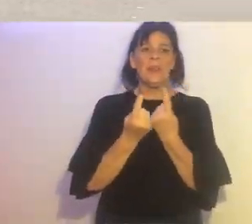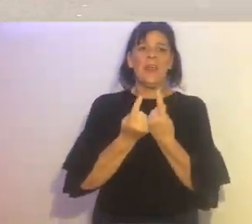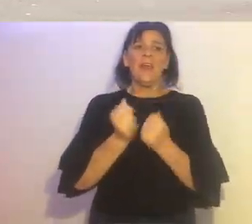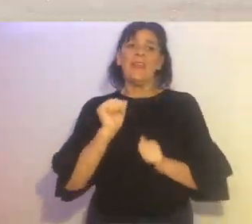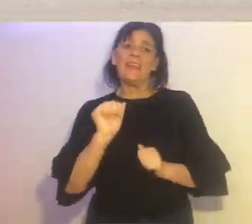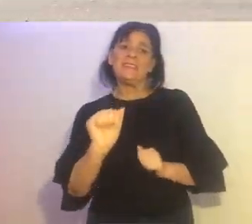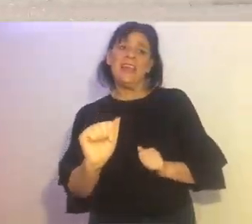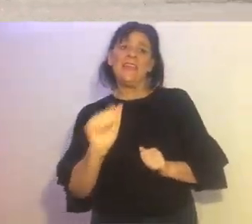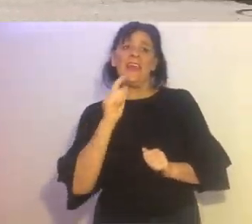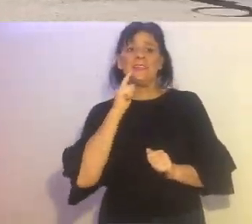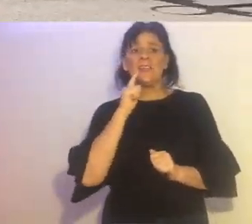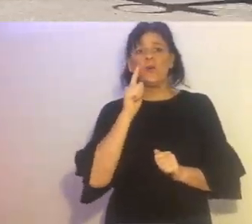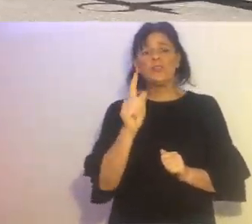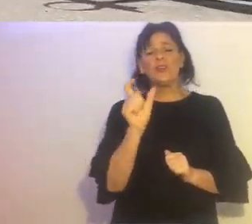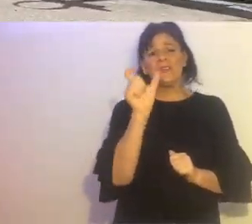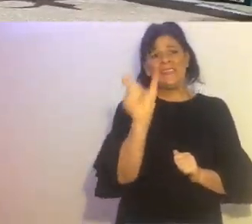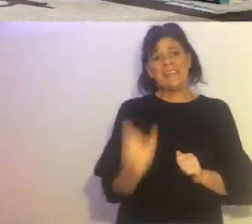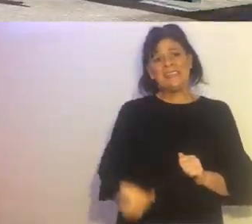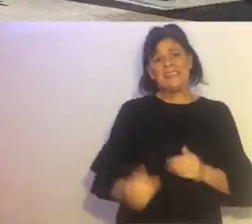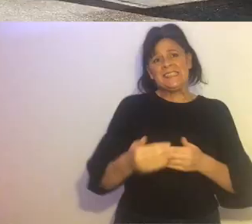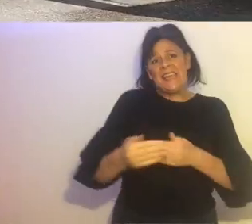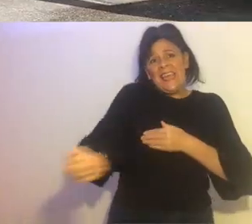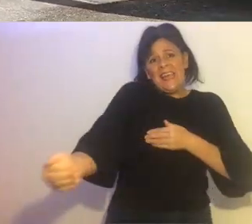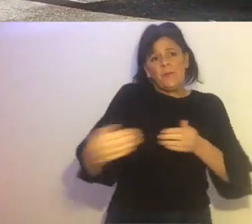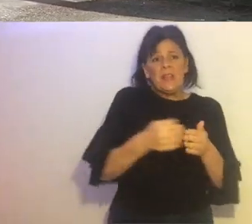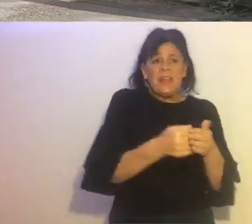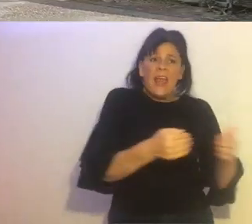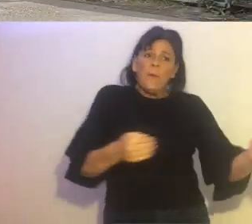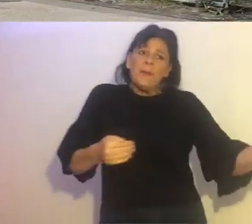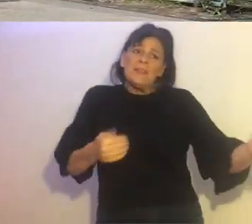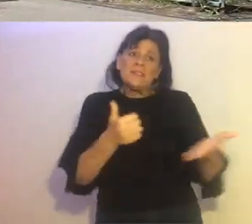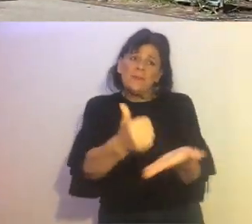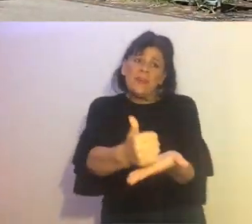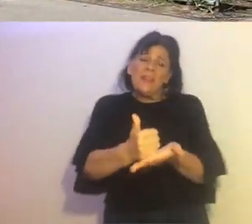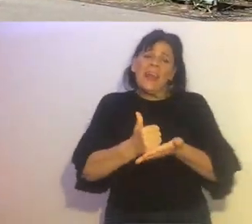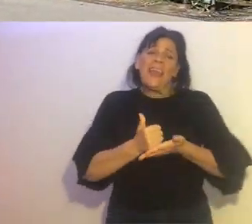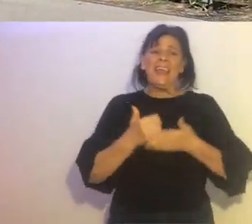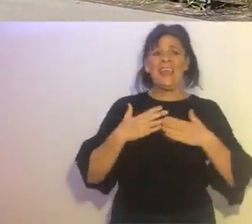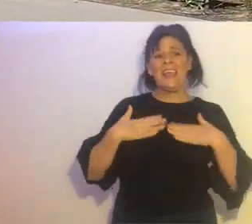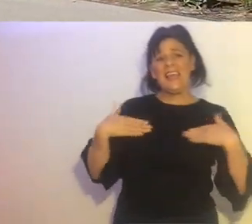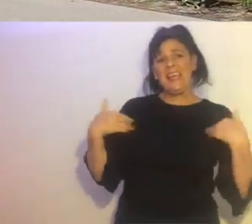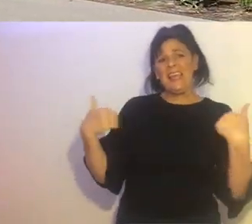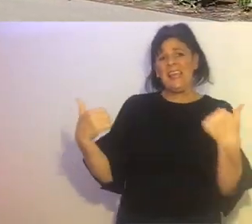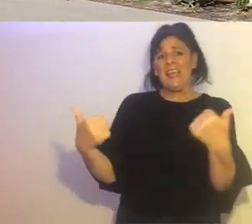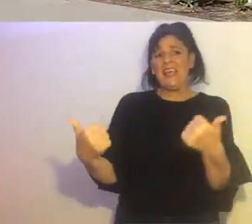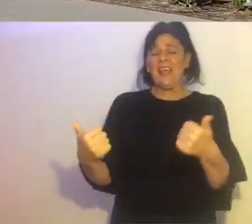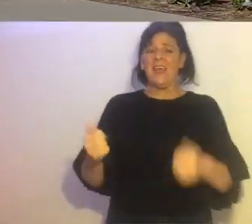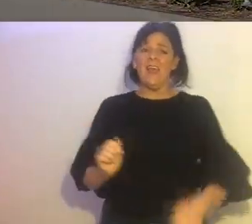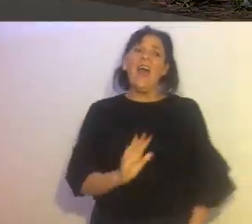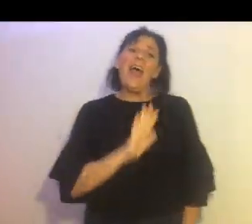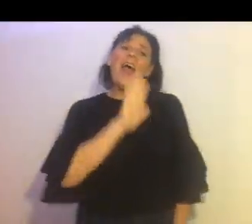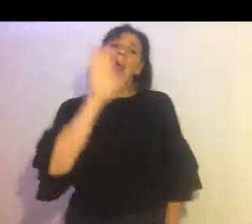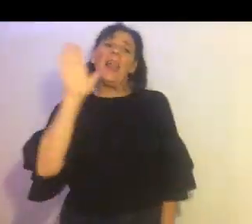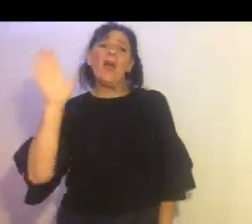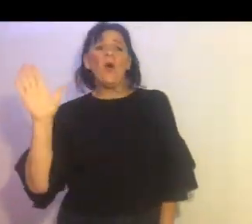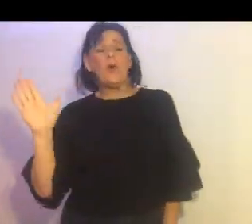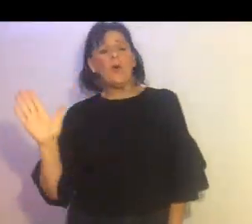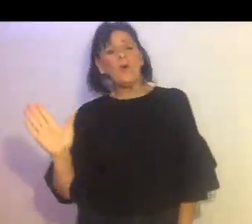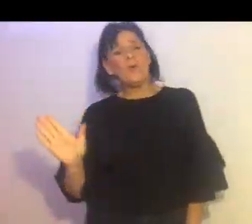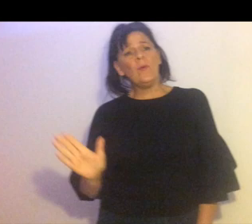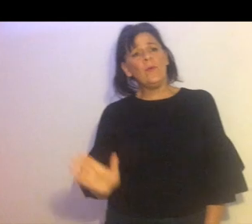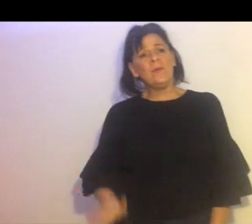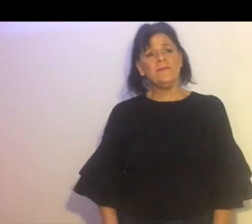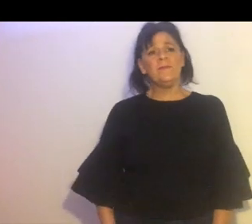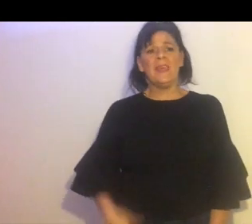They say that social distancing will help us with our healing. Hello,